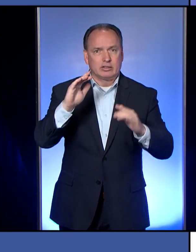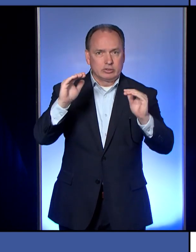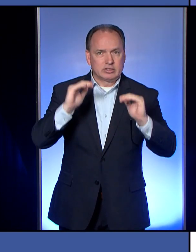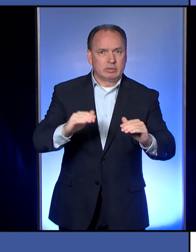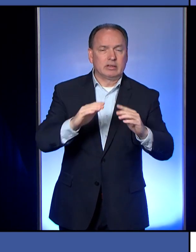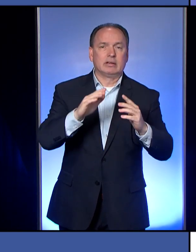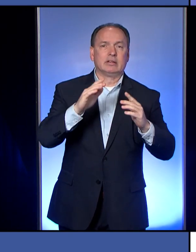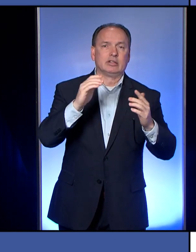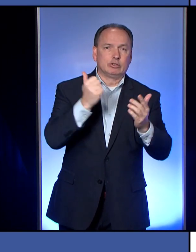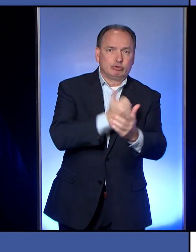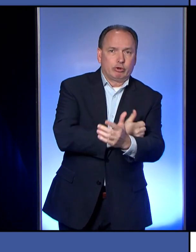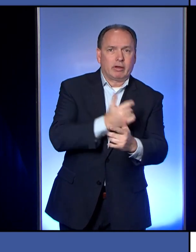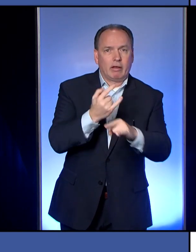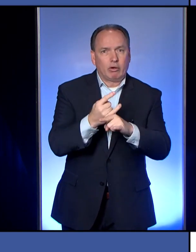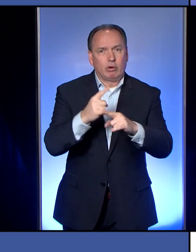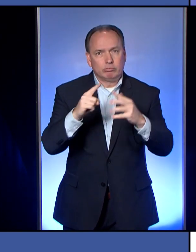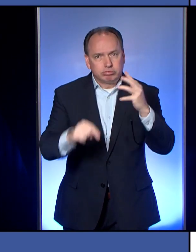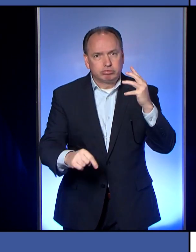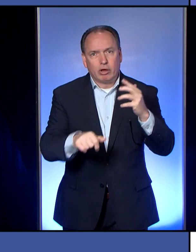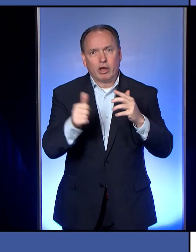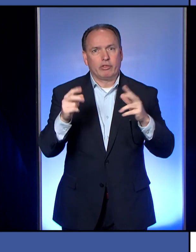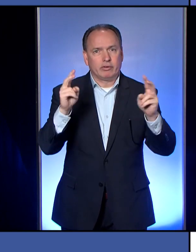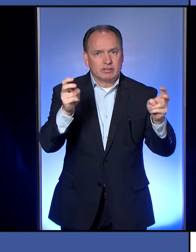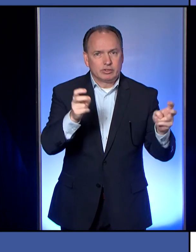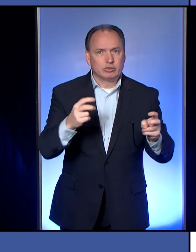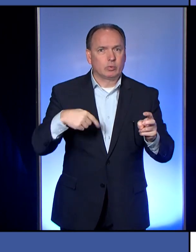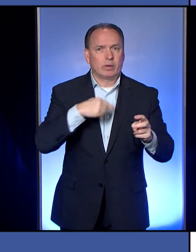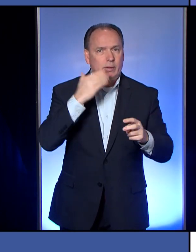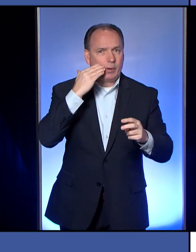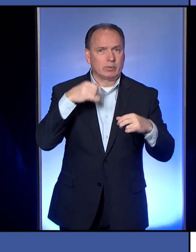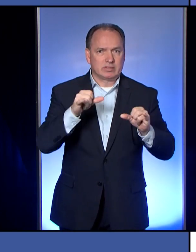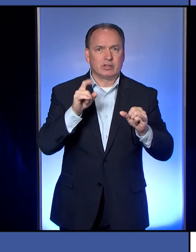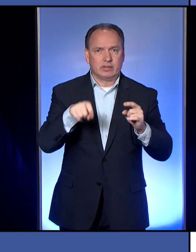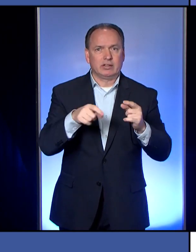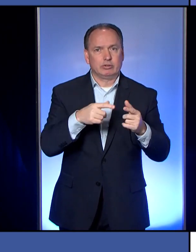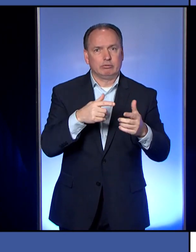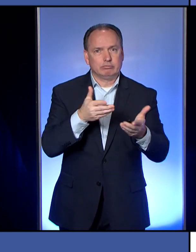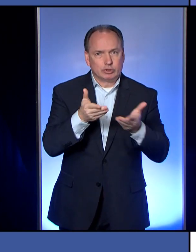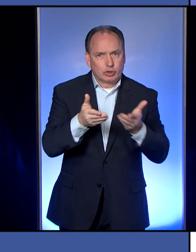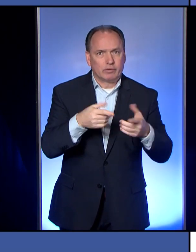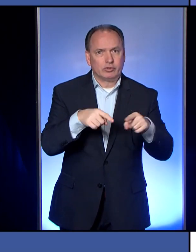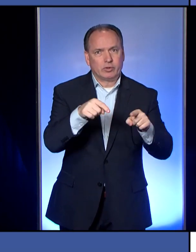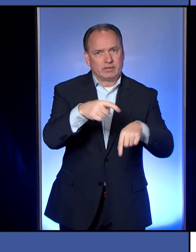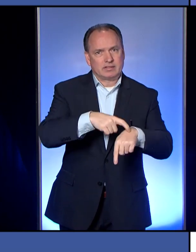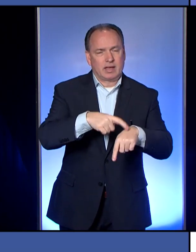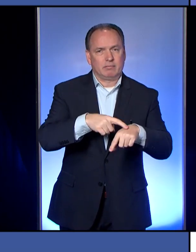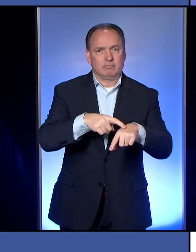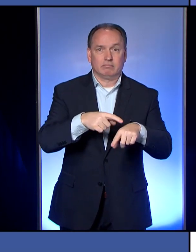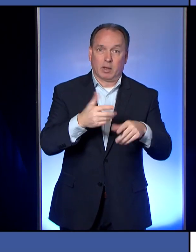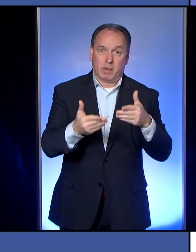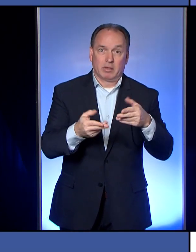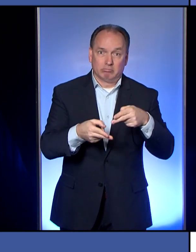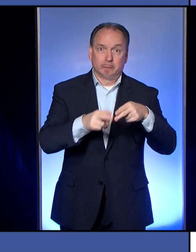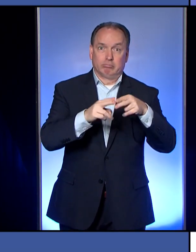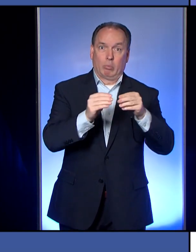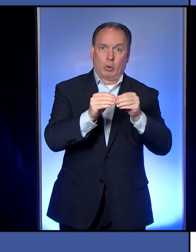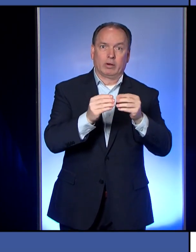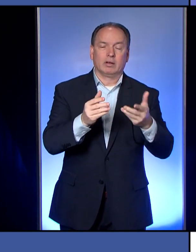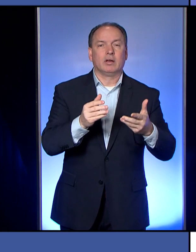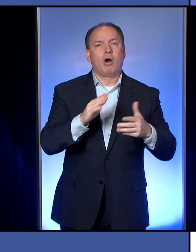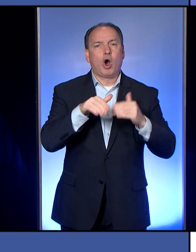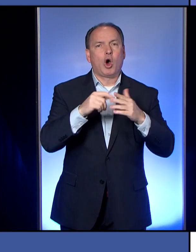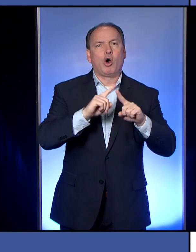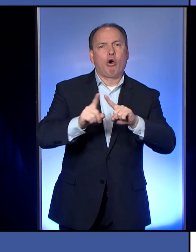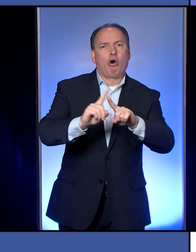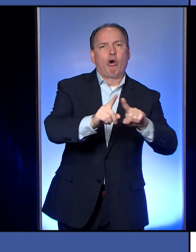and a myriad of other issues that we know still need to be addressed during this time and maybe even more so. All of those phone